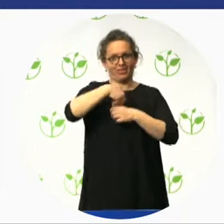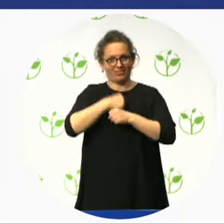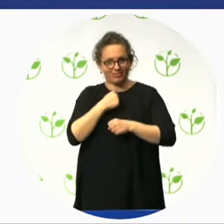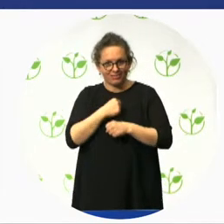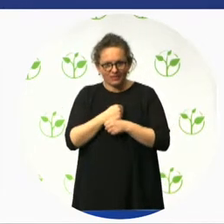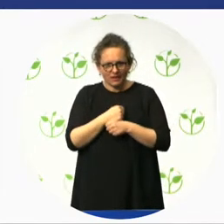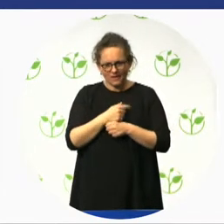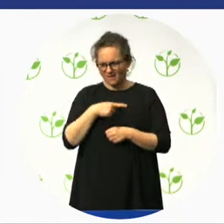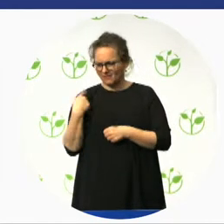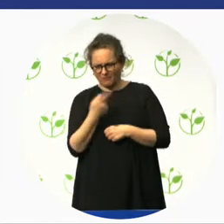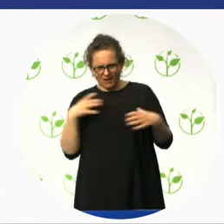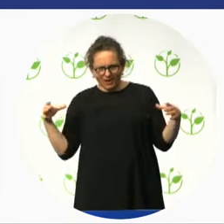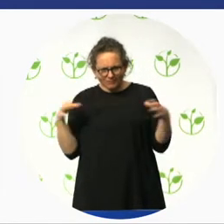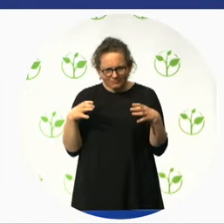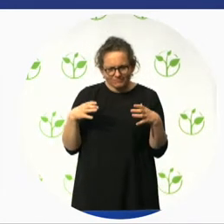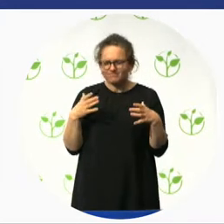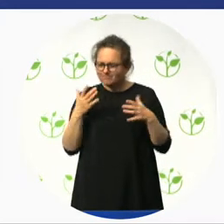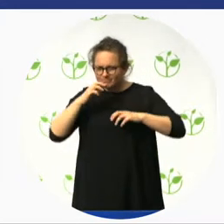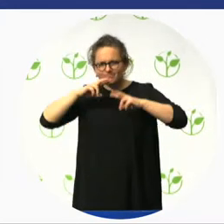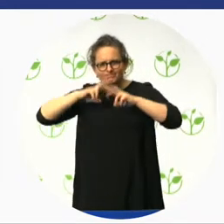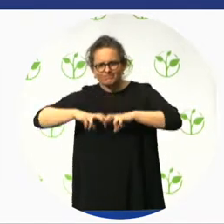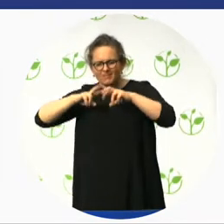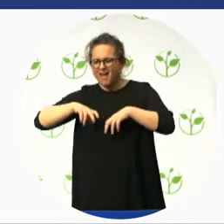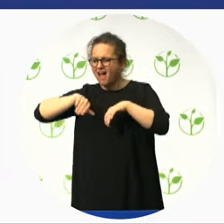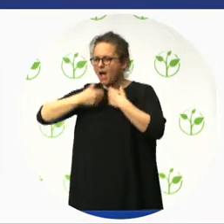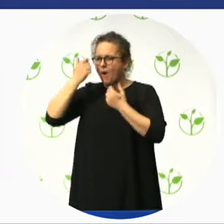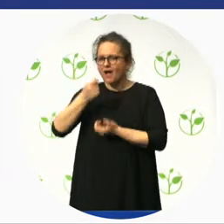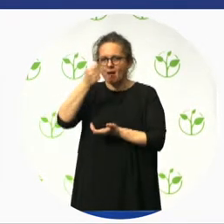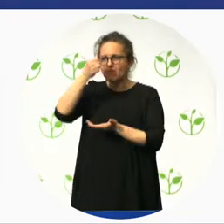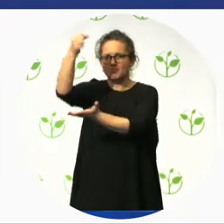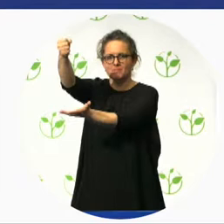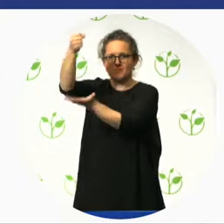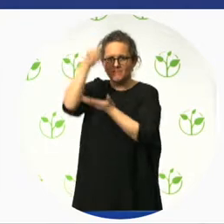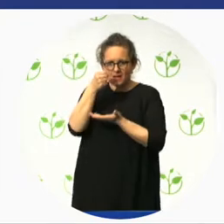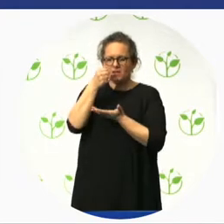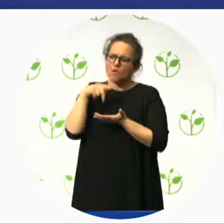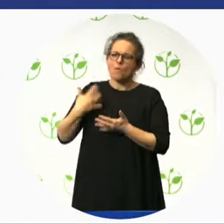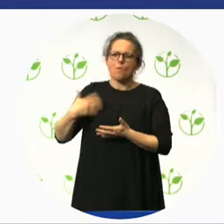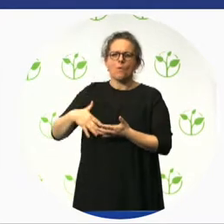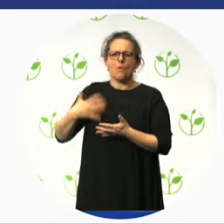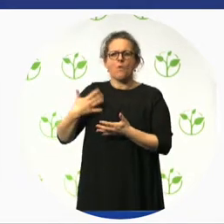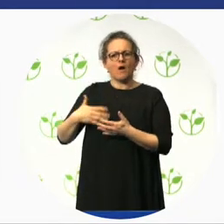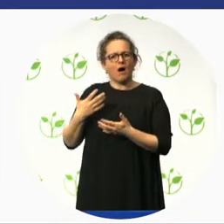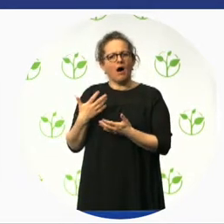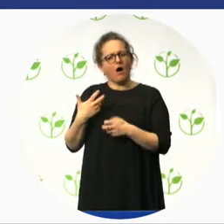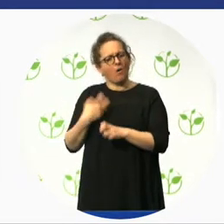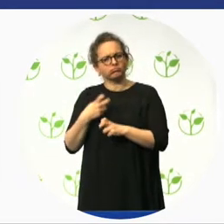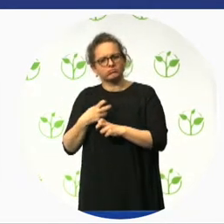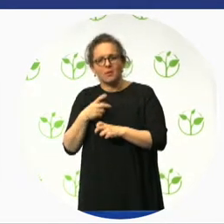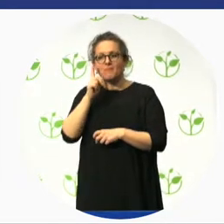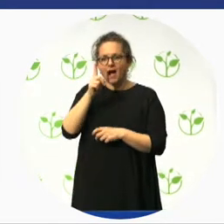by taking to his wheelchair and going around the world. It took two years, two months, two days.